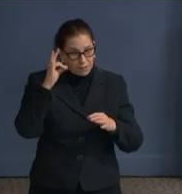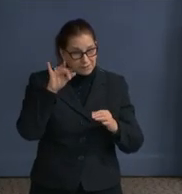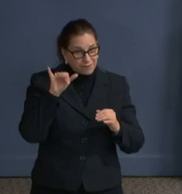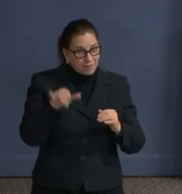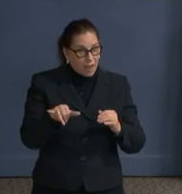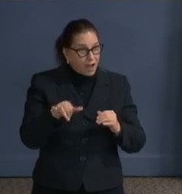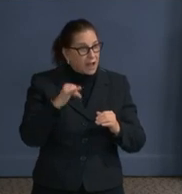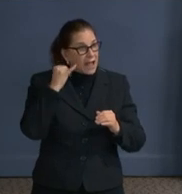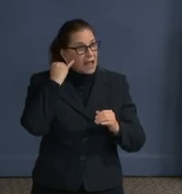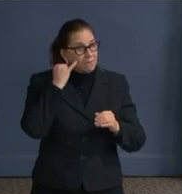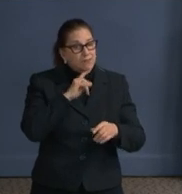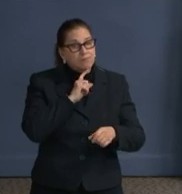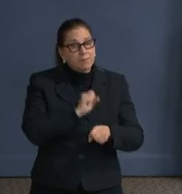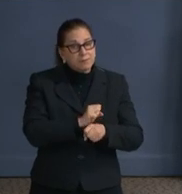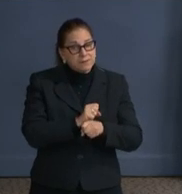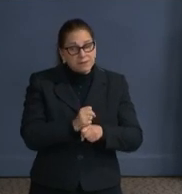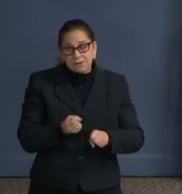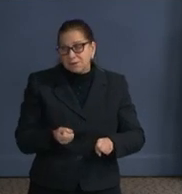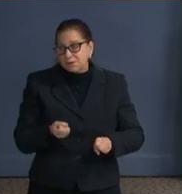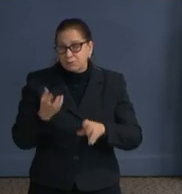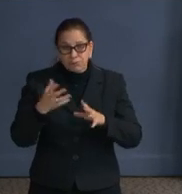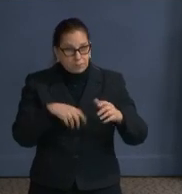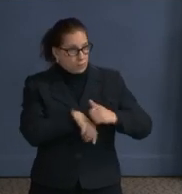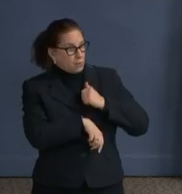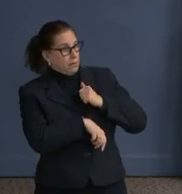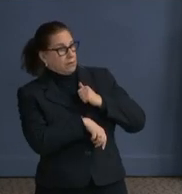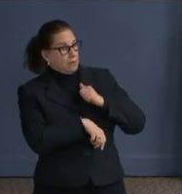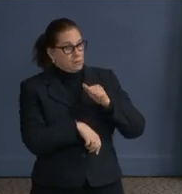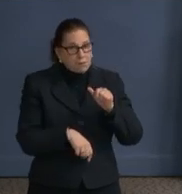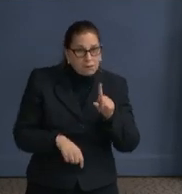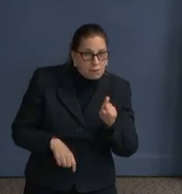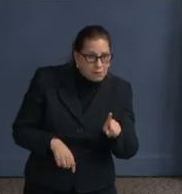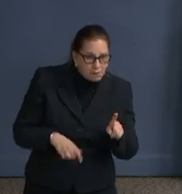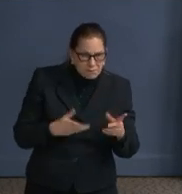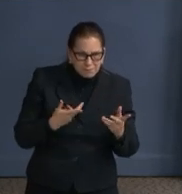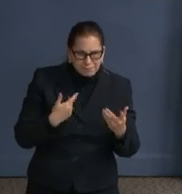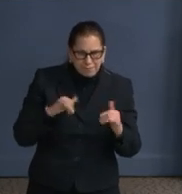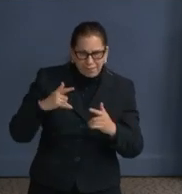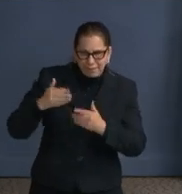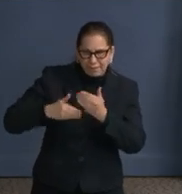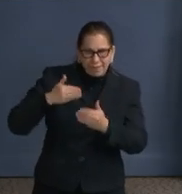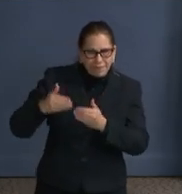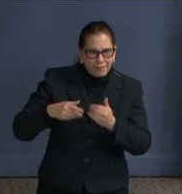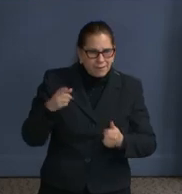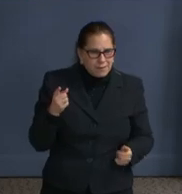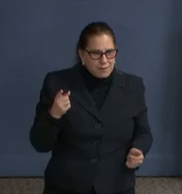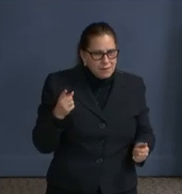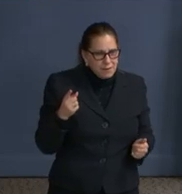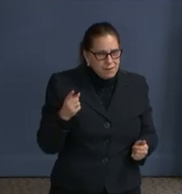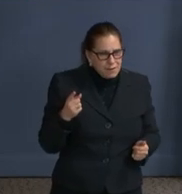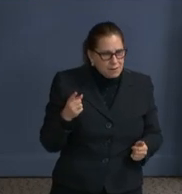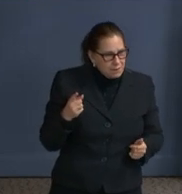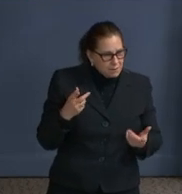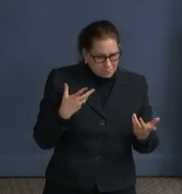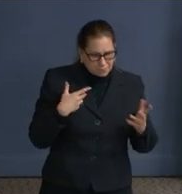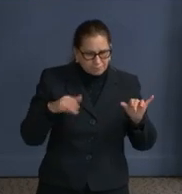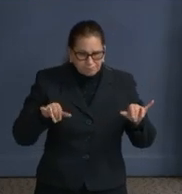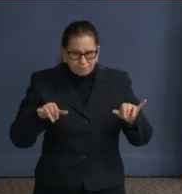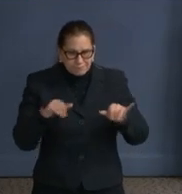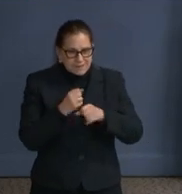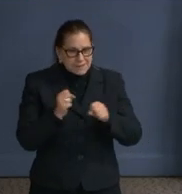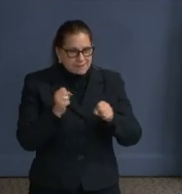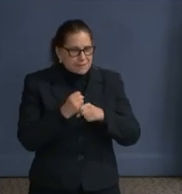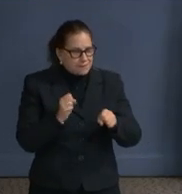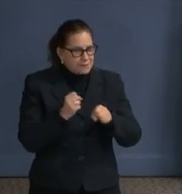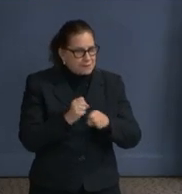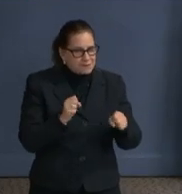have extra security. If you're asking our view, we want the city to be safe. We want all of the institutions to be safe,